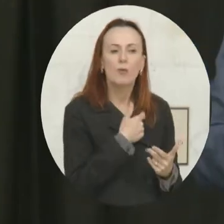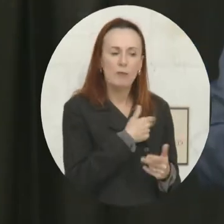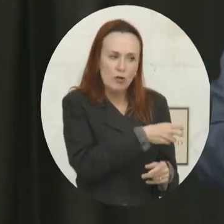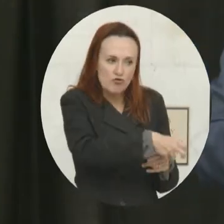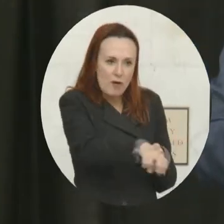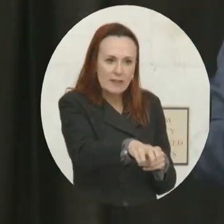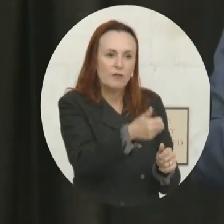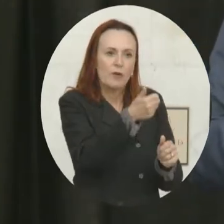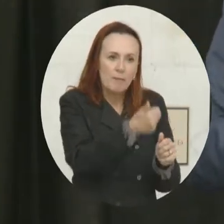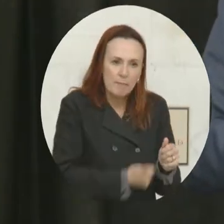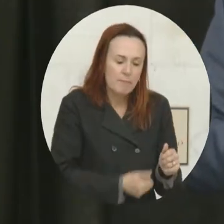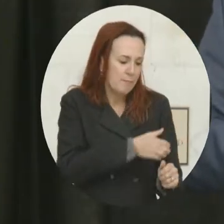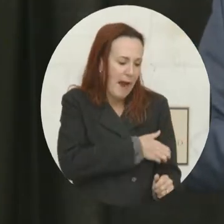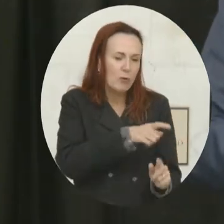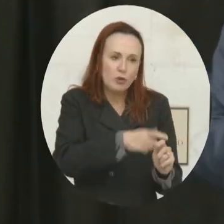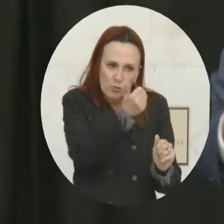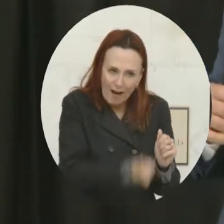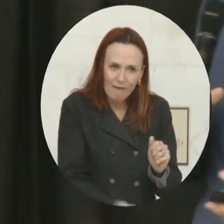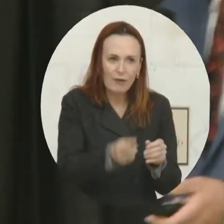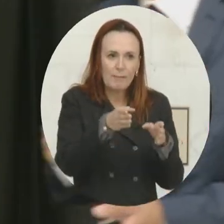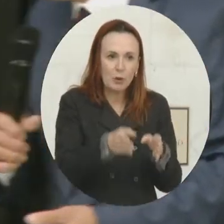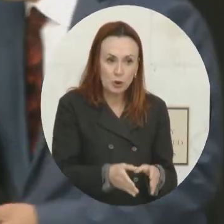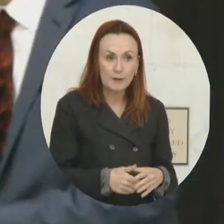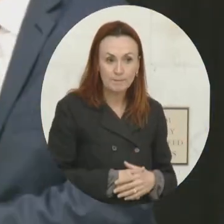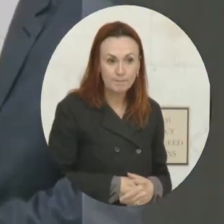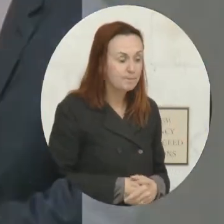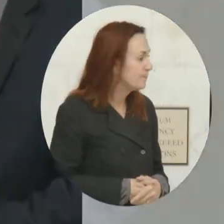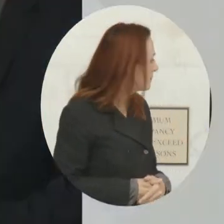to everybody in order to achieve that goal.